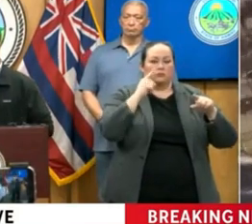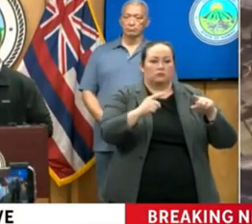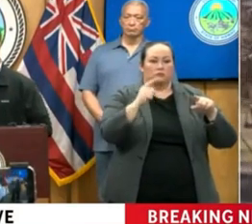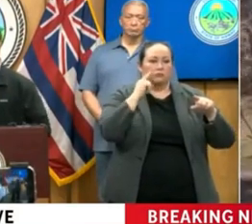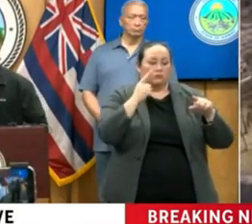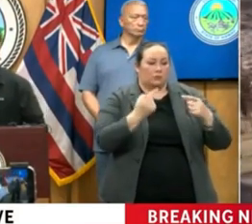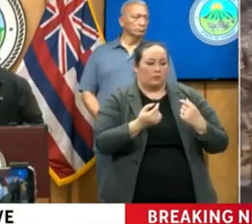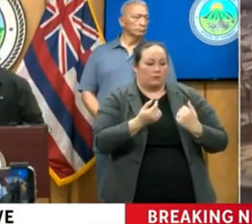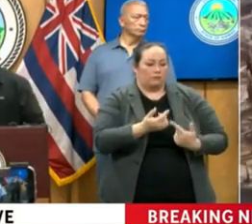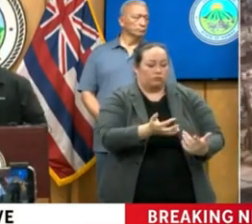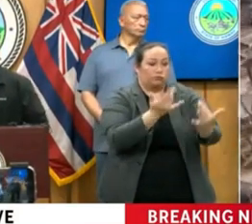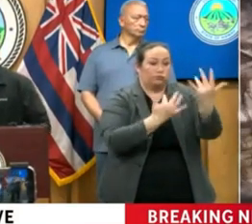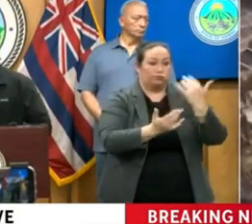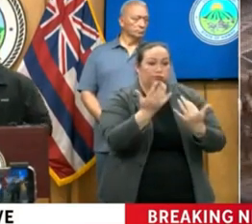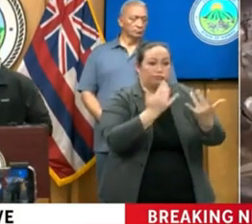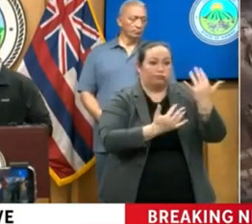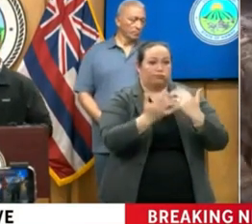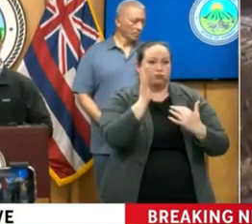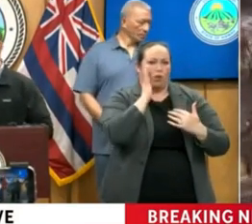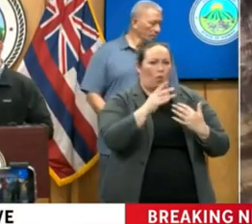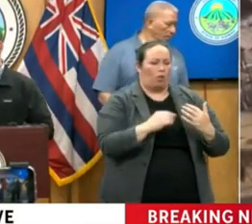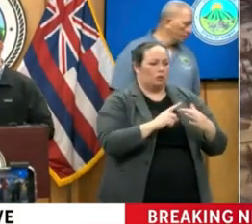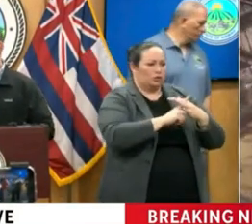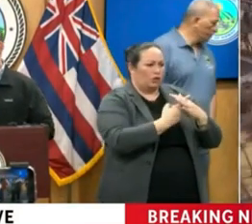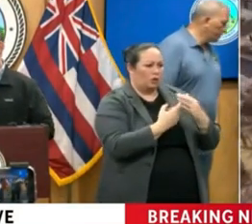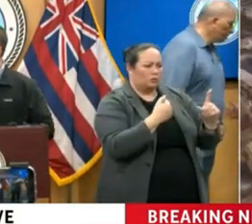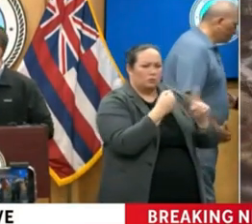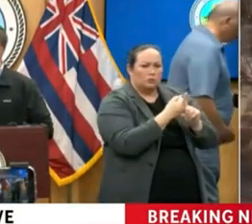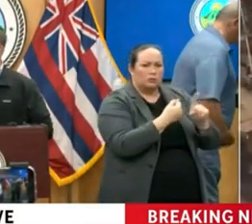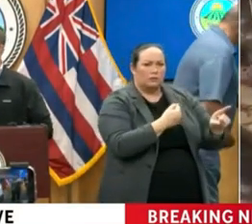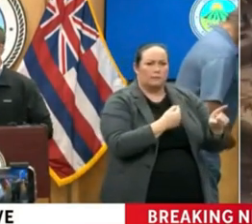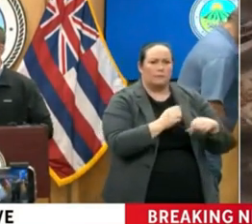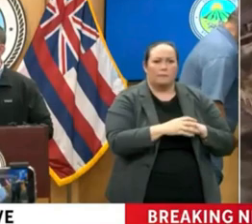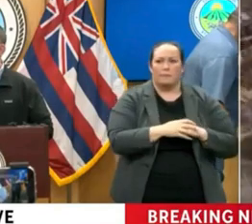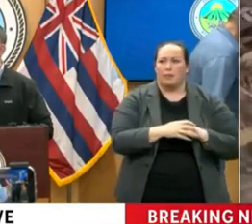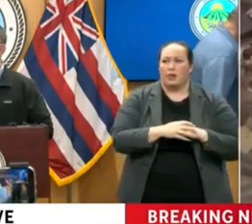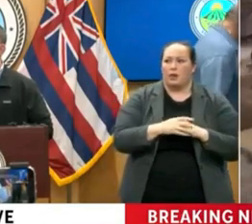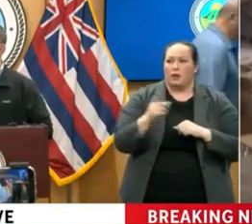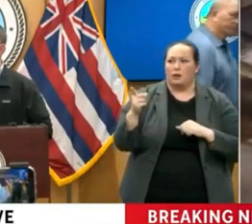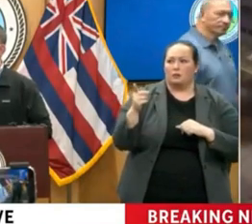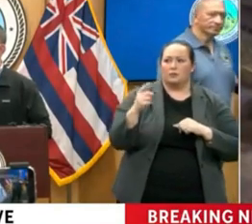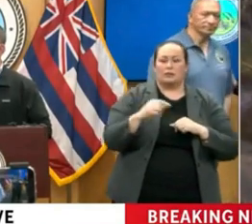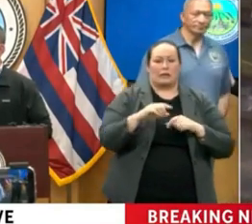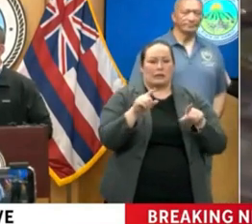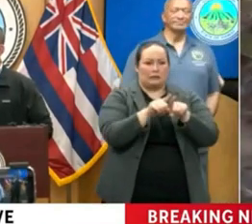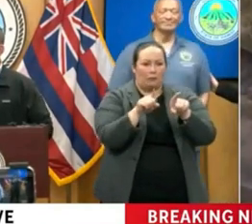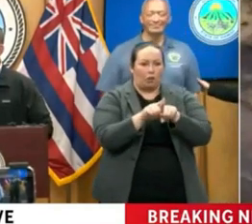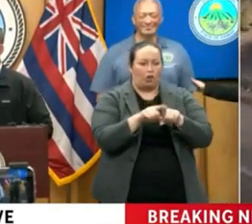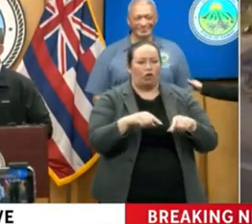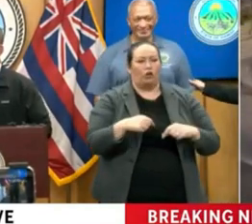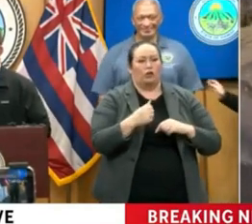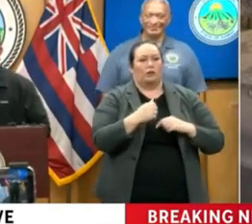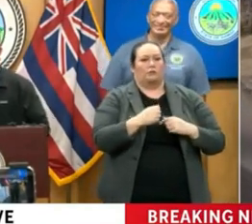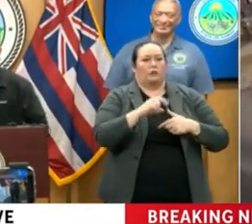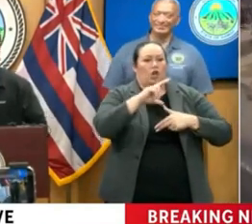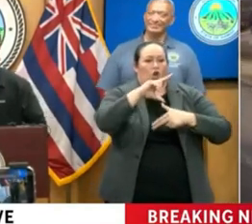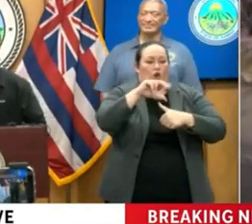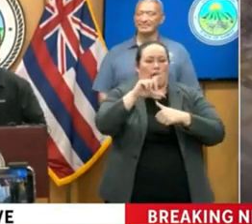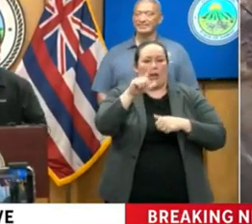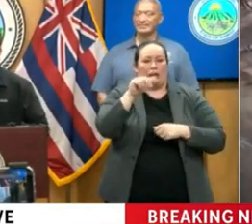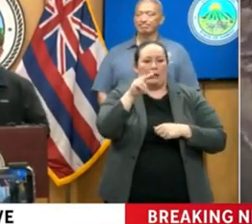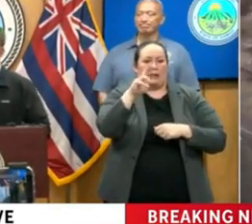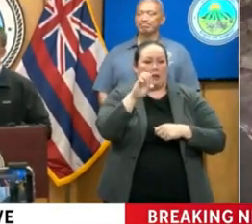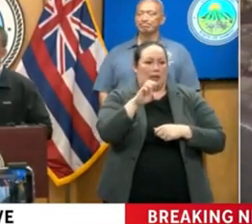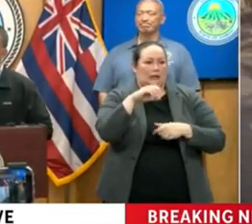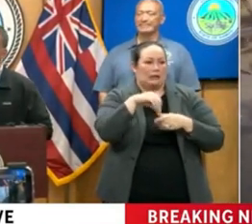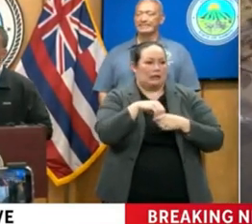wildfires. A similar phenomenon have been during Hurricane Lane in 2018, and experts have been